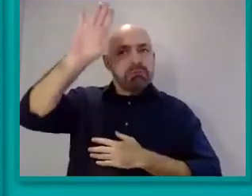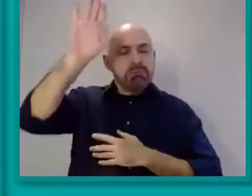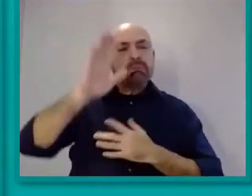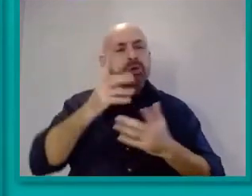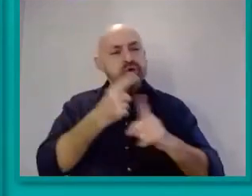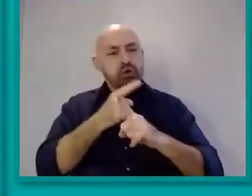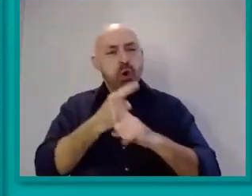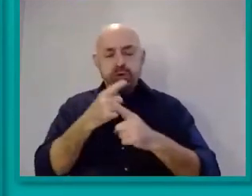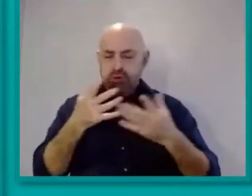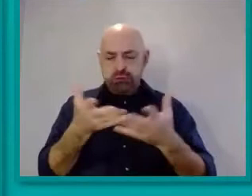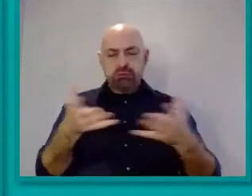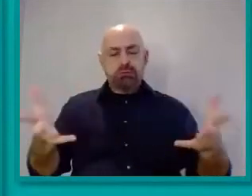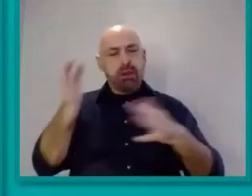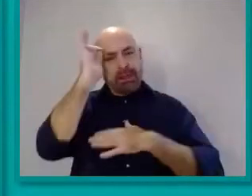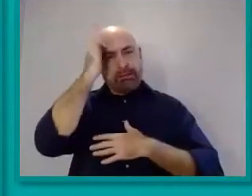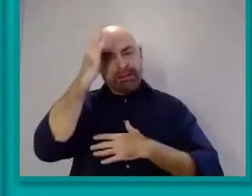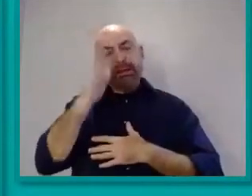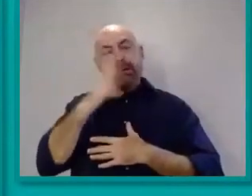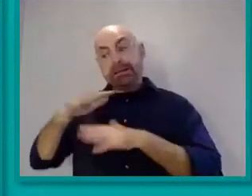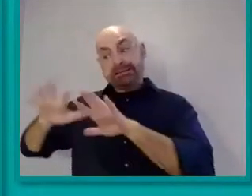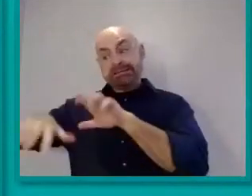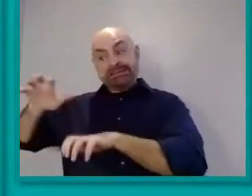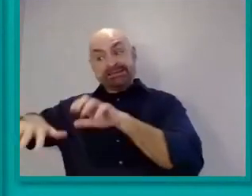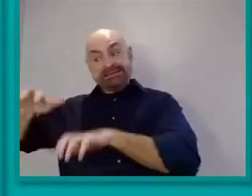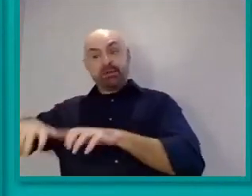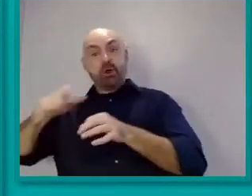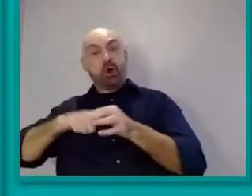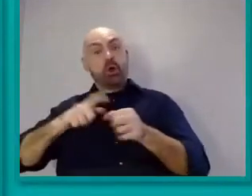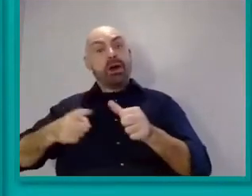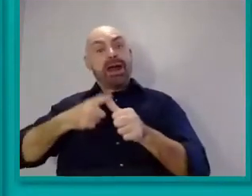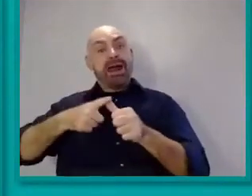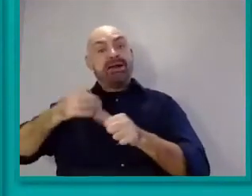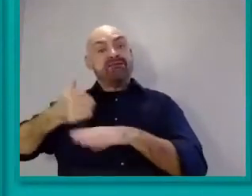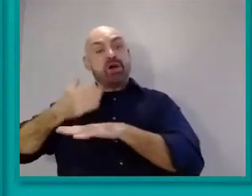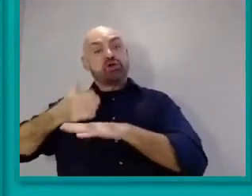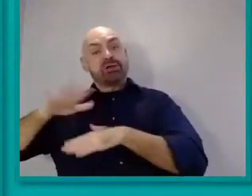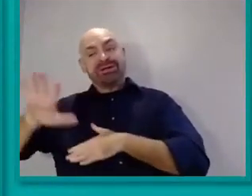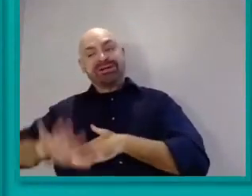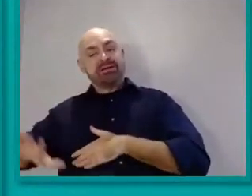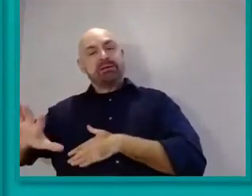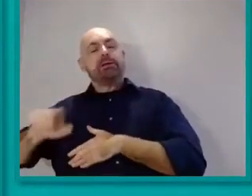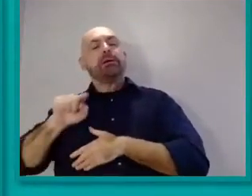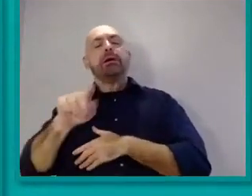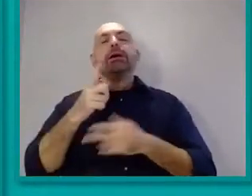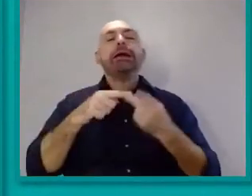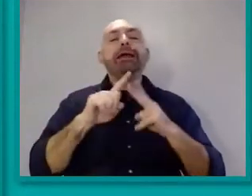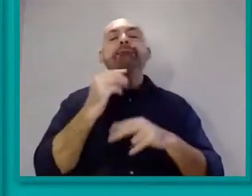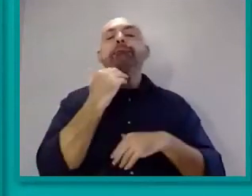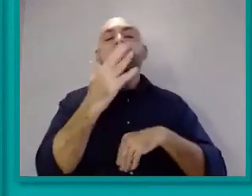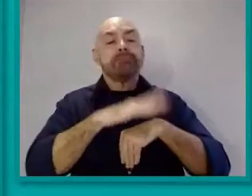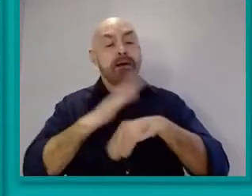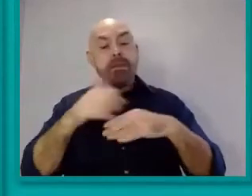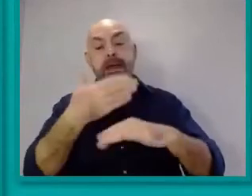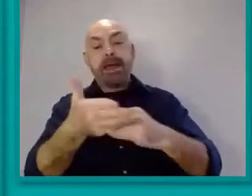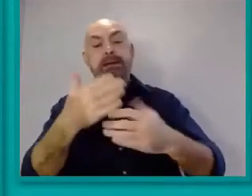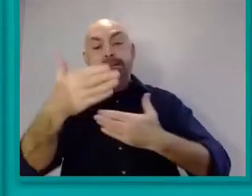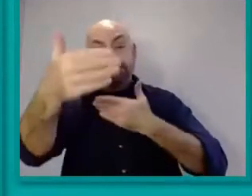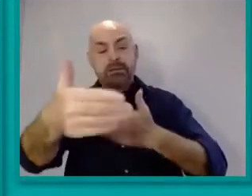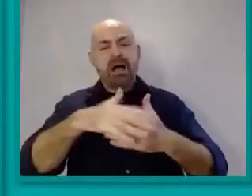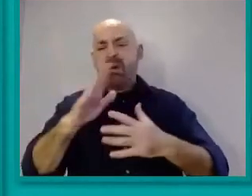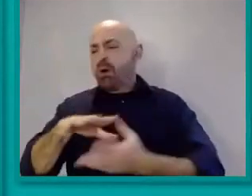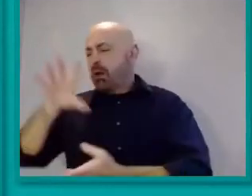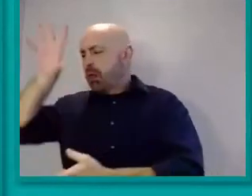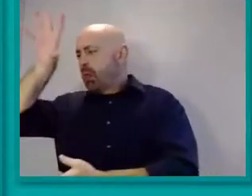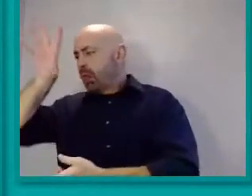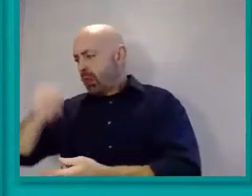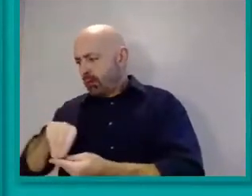please make them using the Q&A function. If there is time at the end of this session, I will try and summarise the main points